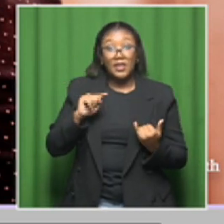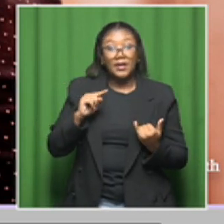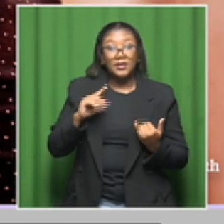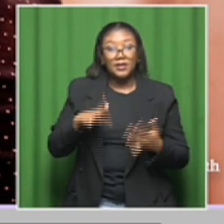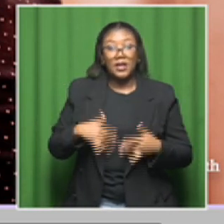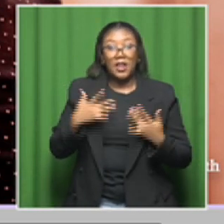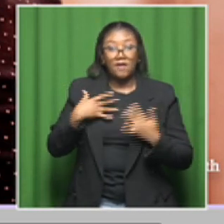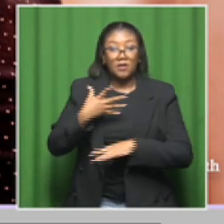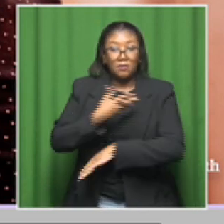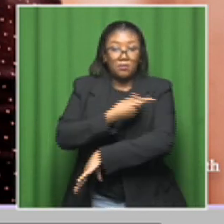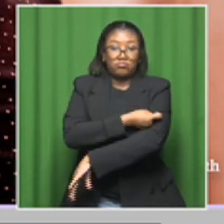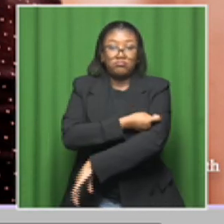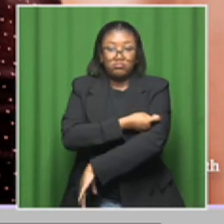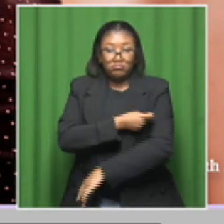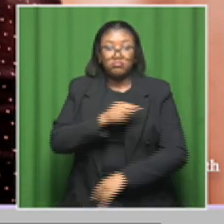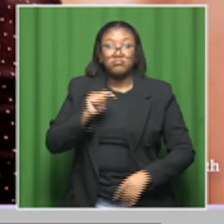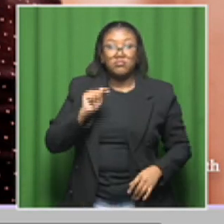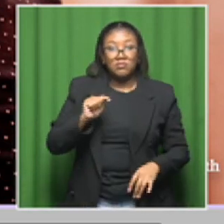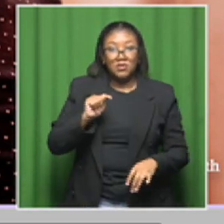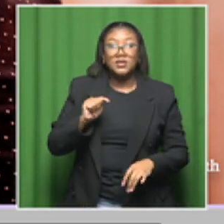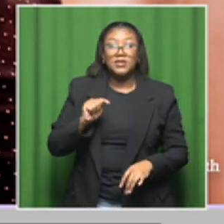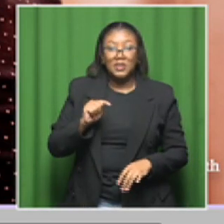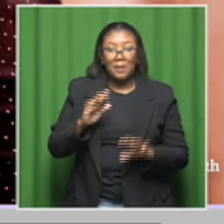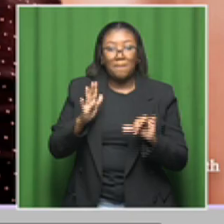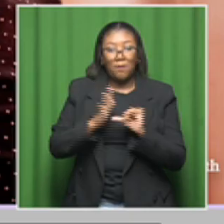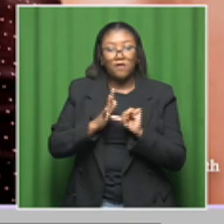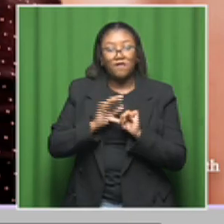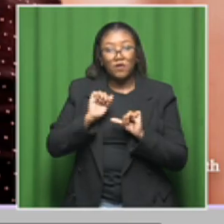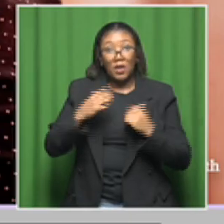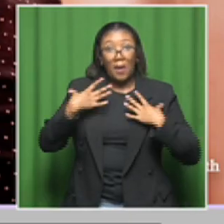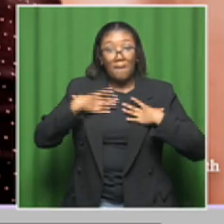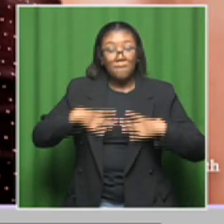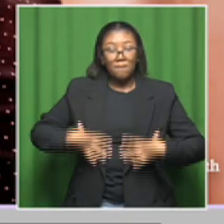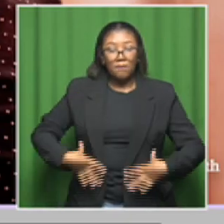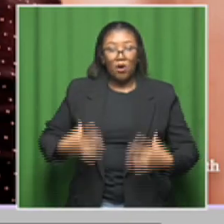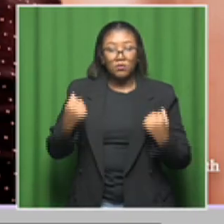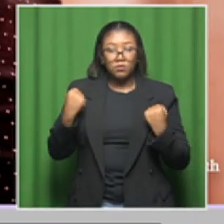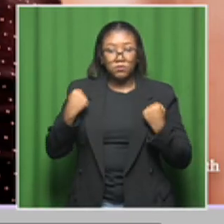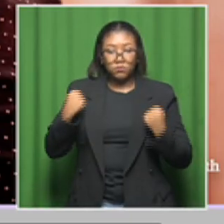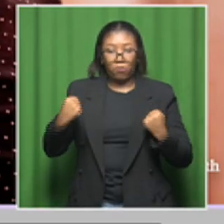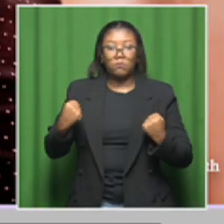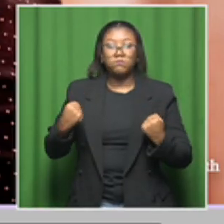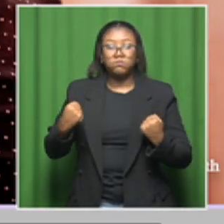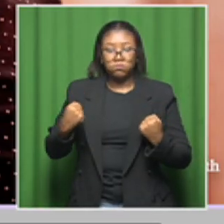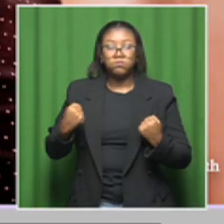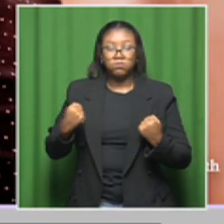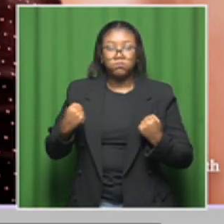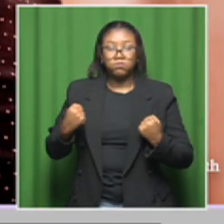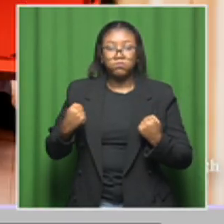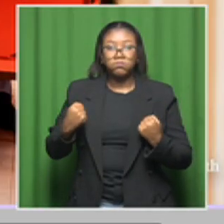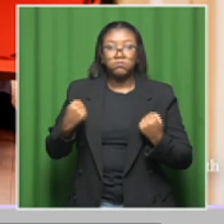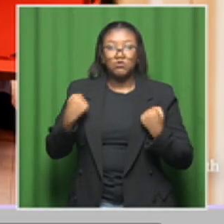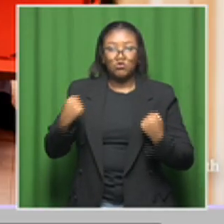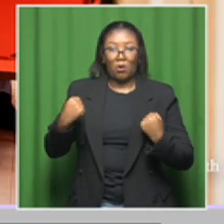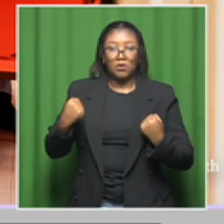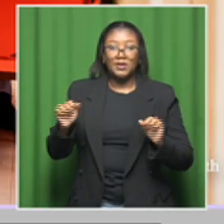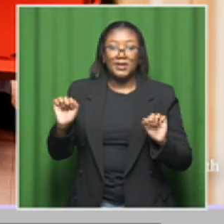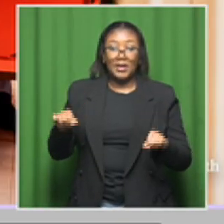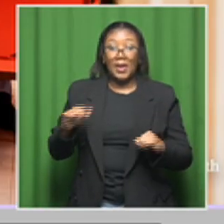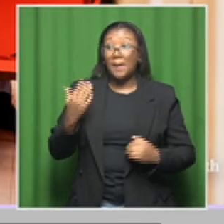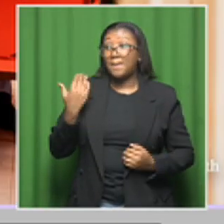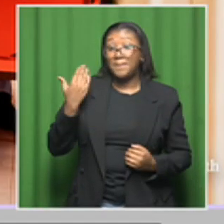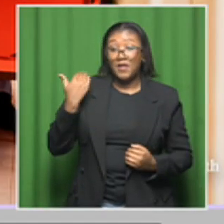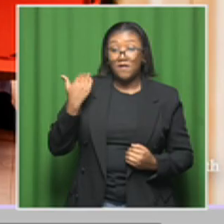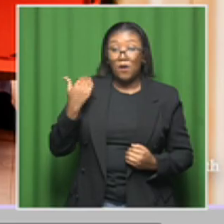they will have a very good immune response to the vaccine. In the past, we used to give